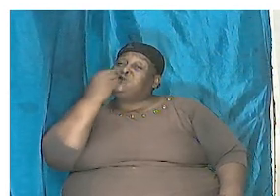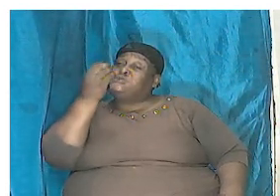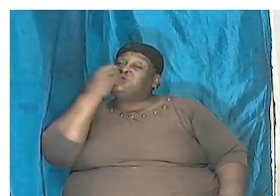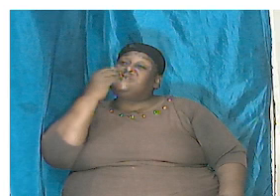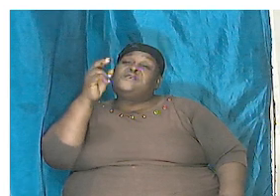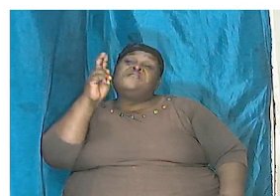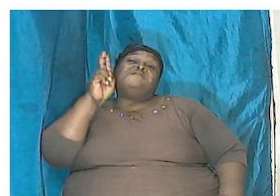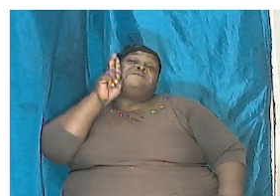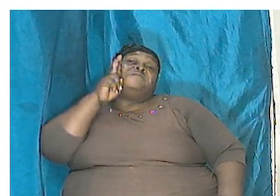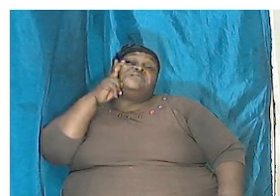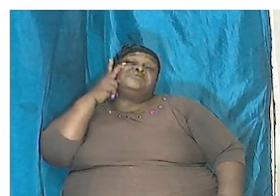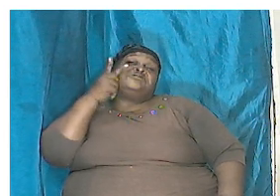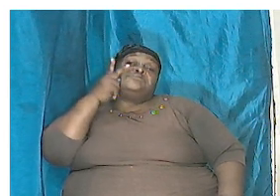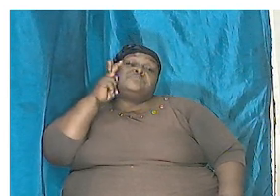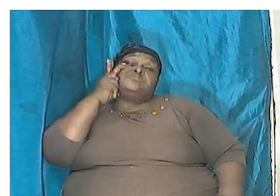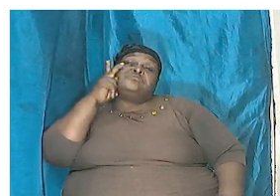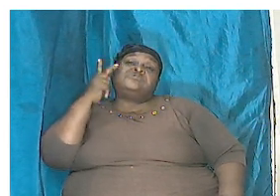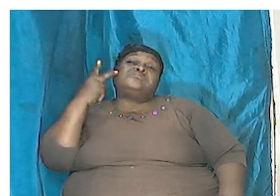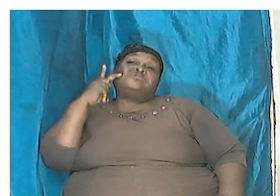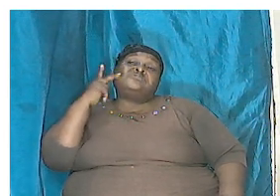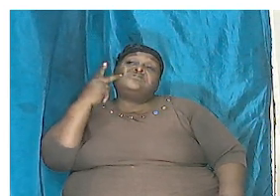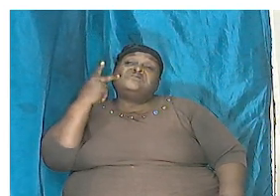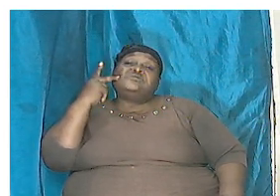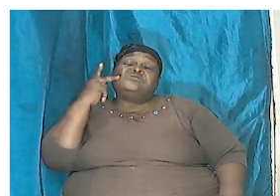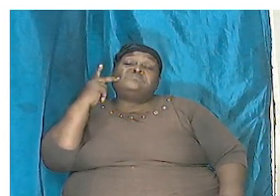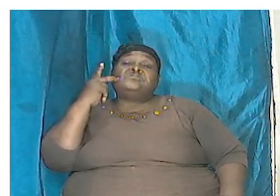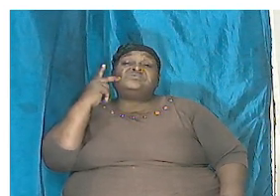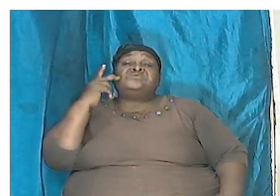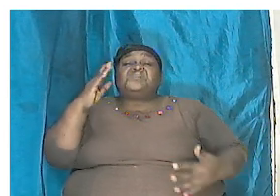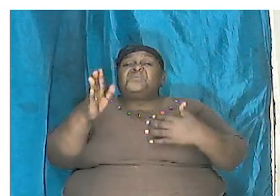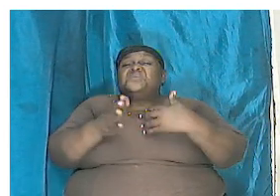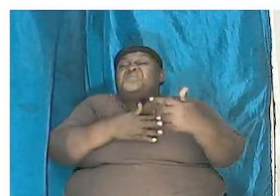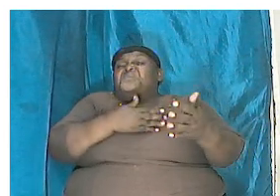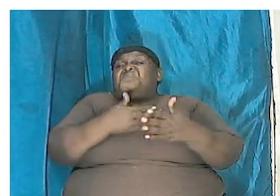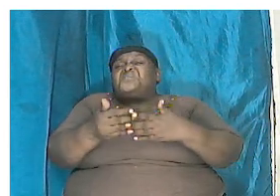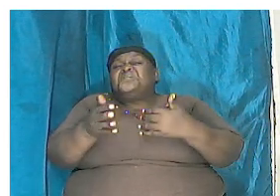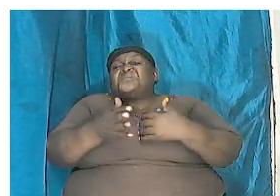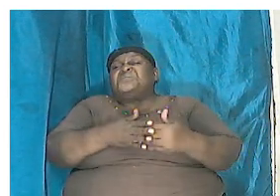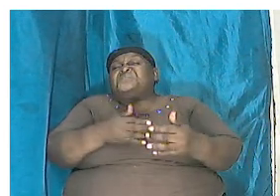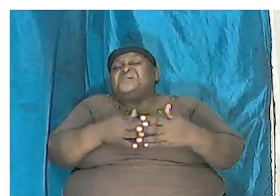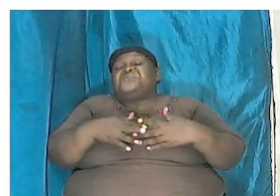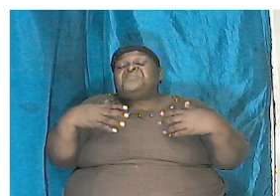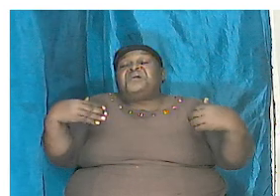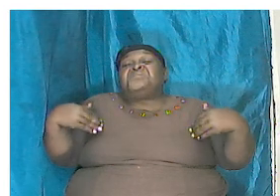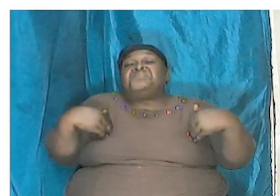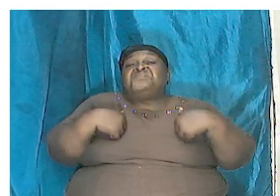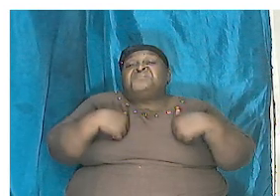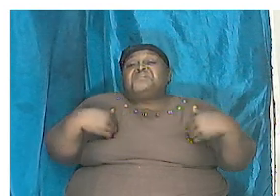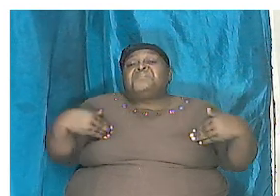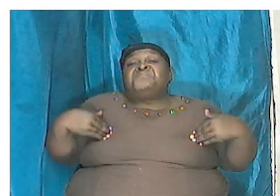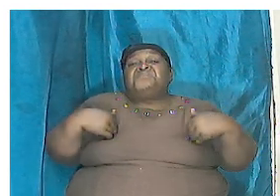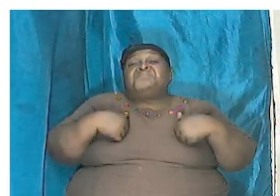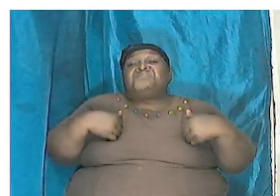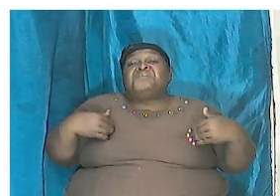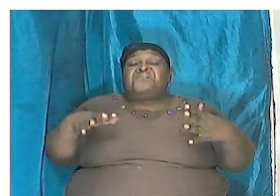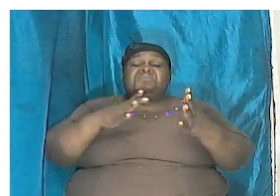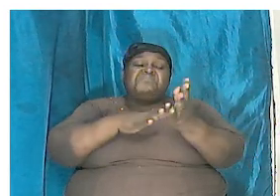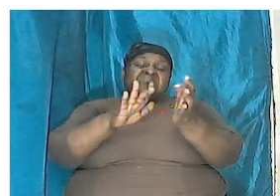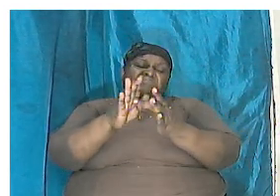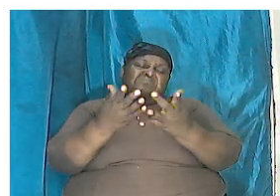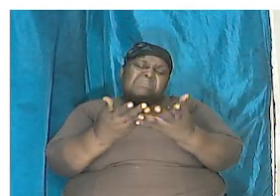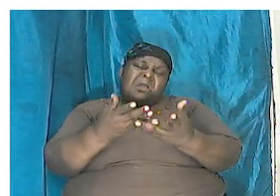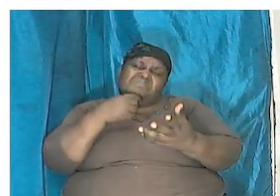vegetation whether it is the dinosaur who we call Leviathan who the bible describes